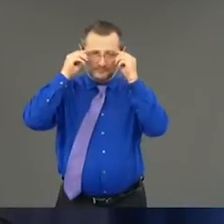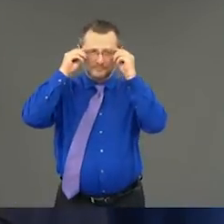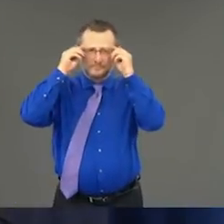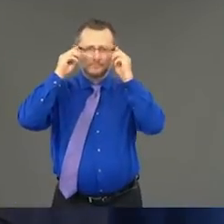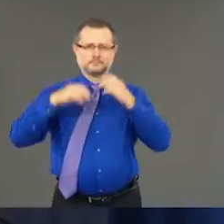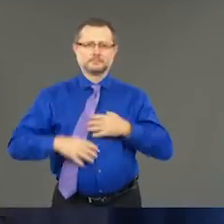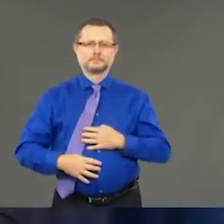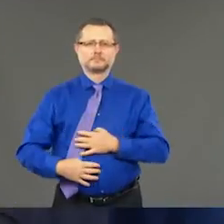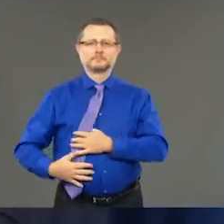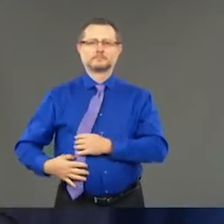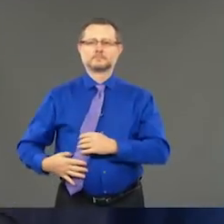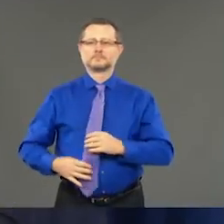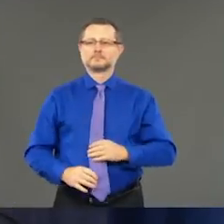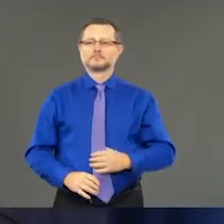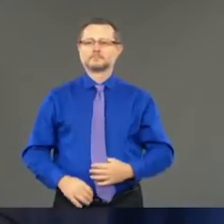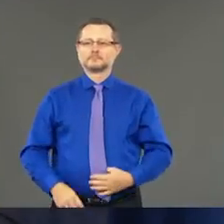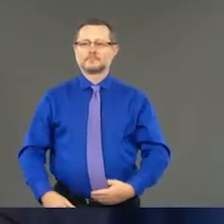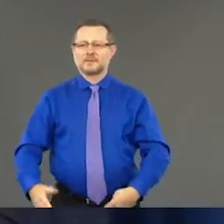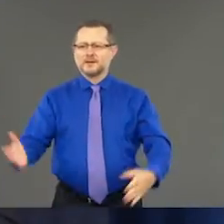Top of the morning to you.